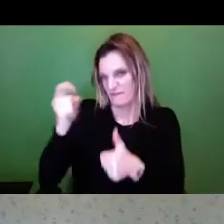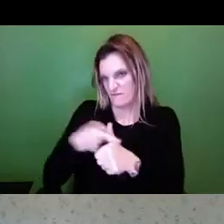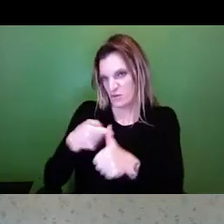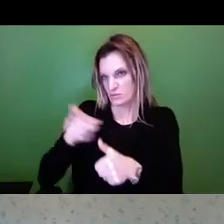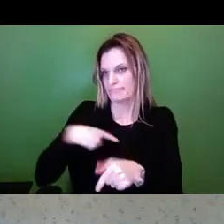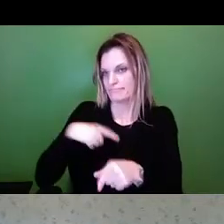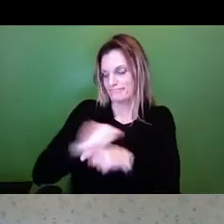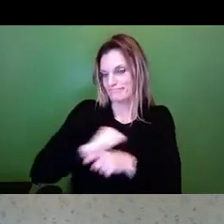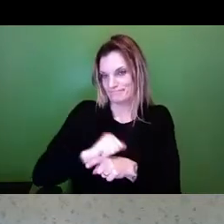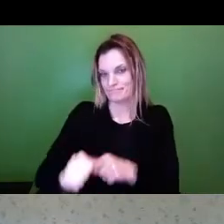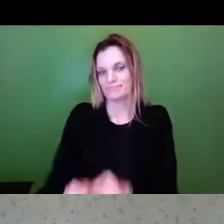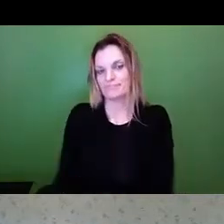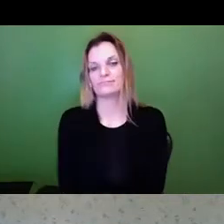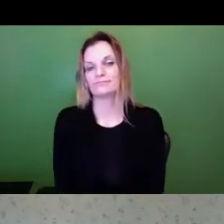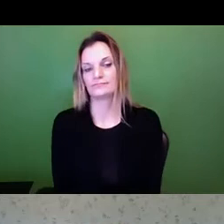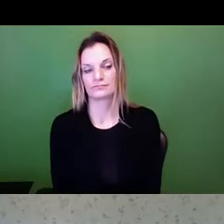Next slide.